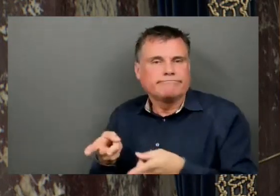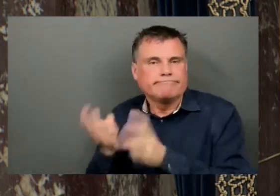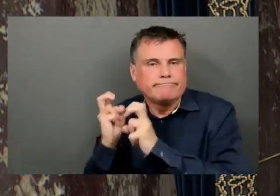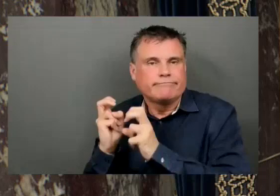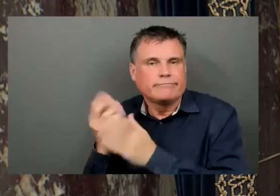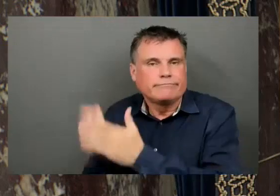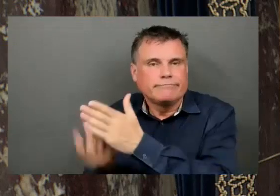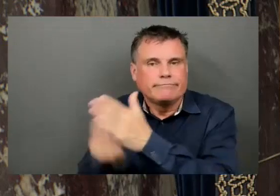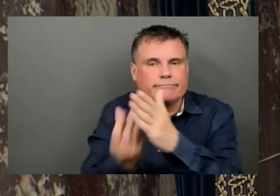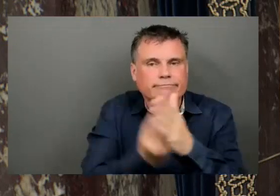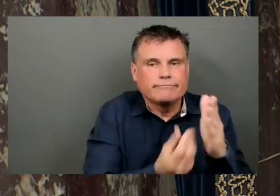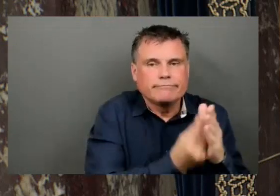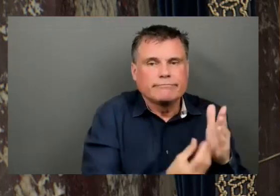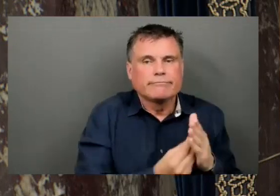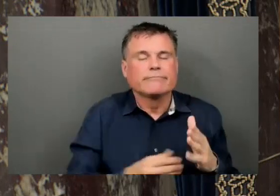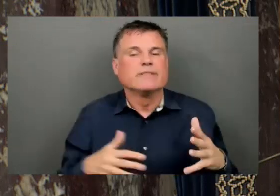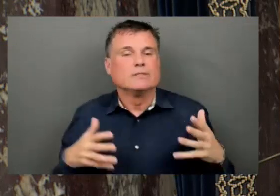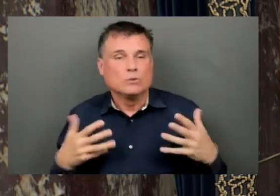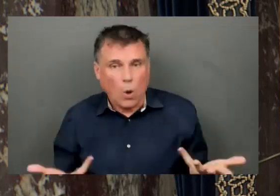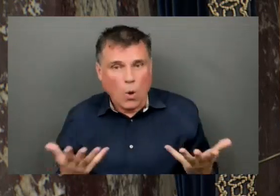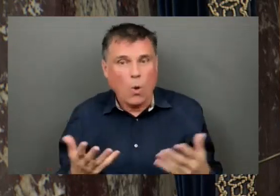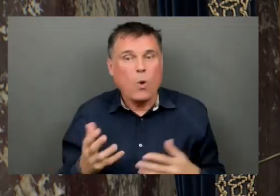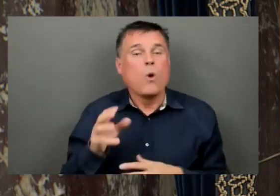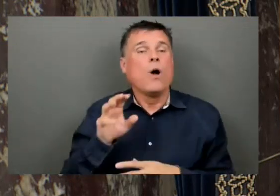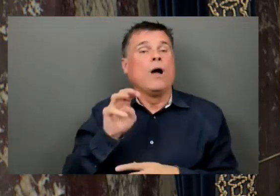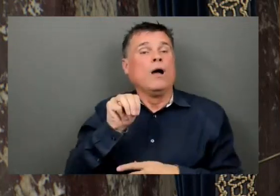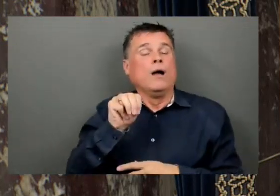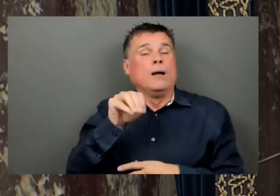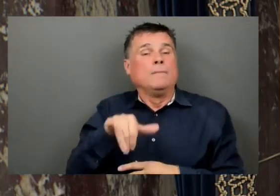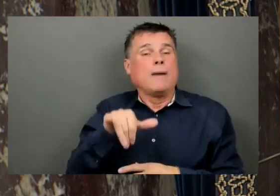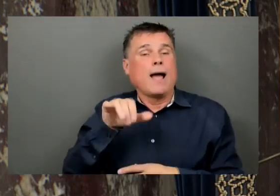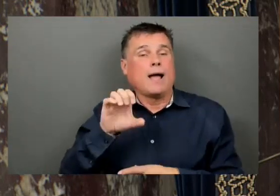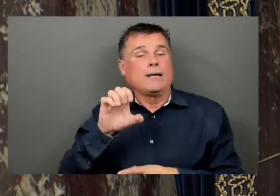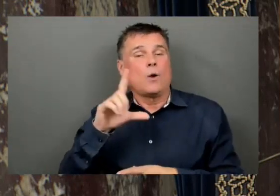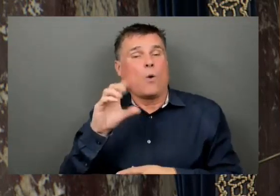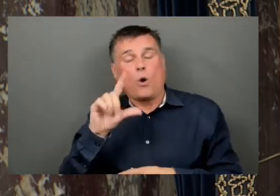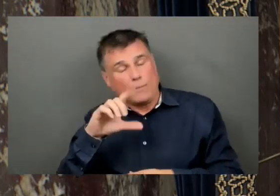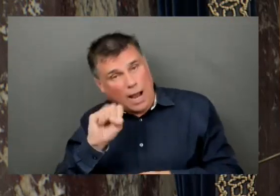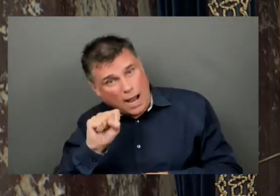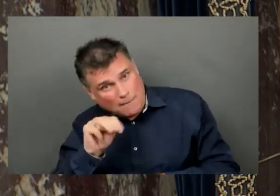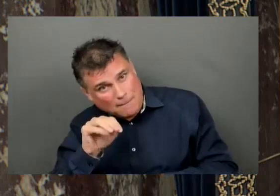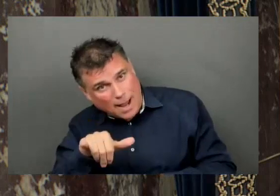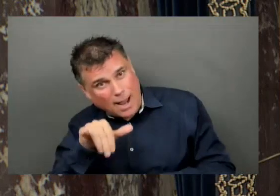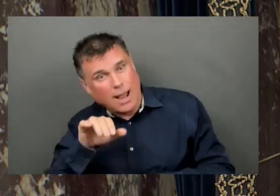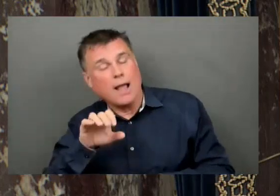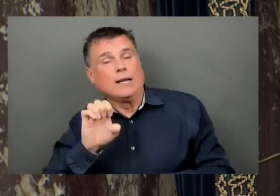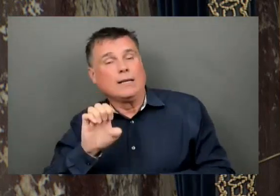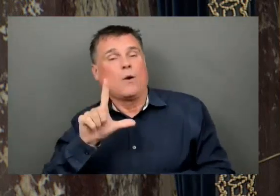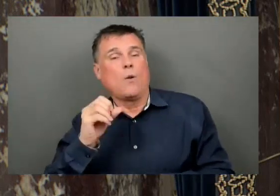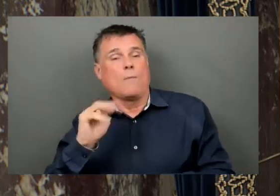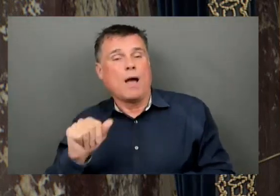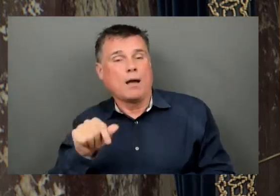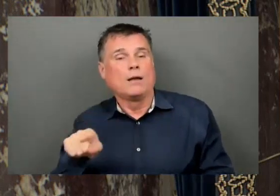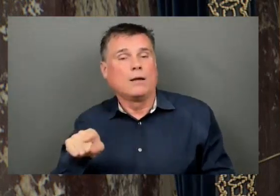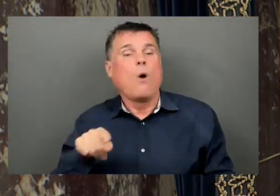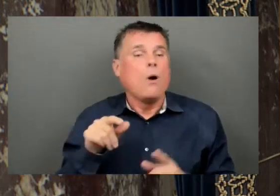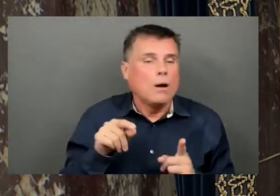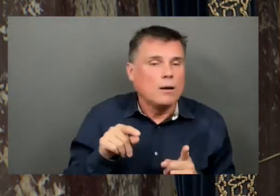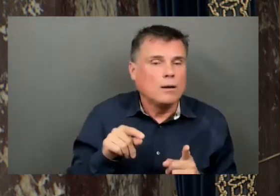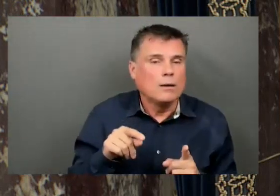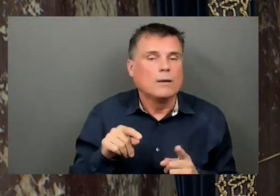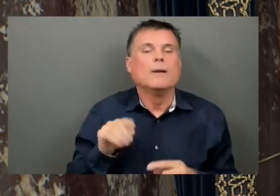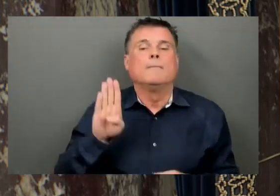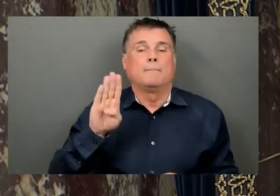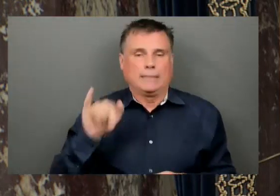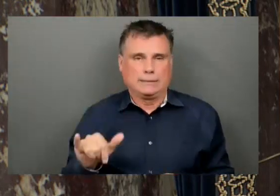later was also diagnosed with the same carcinoma I had spoken about at that meeting. That led to a meeting in my constituency office with